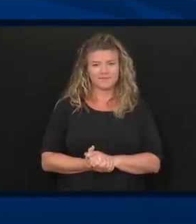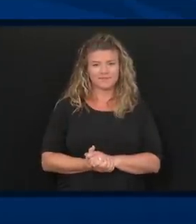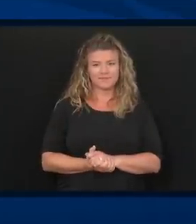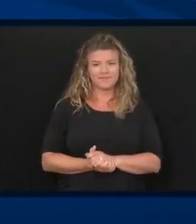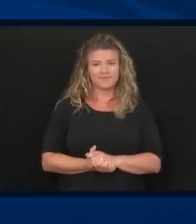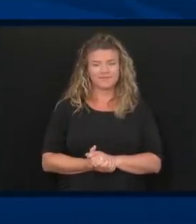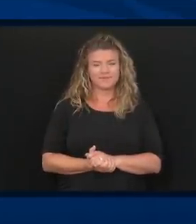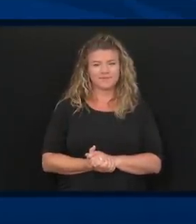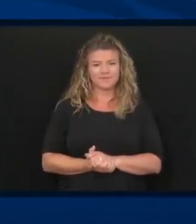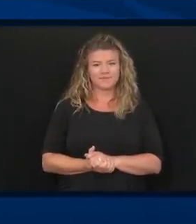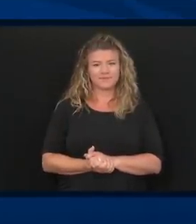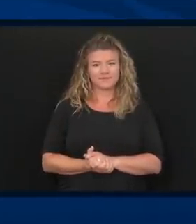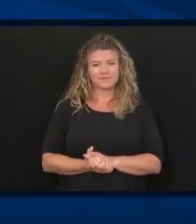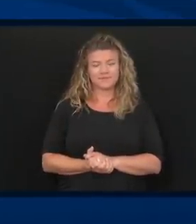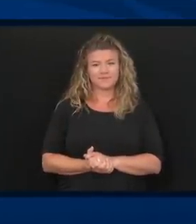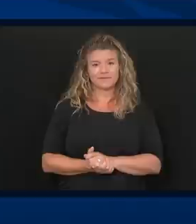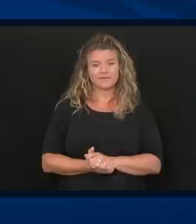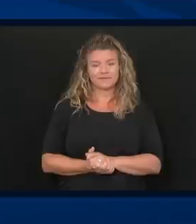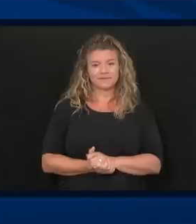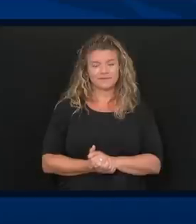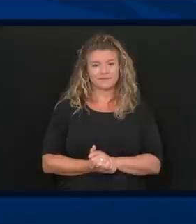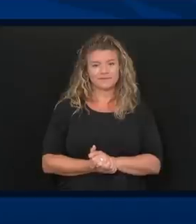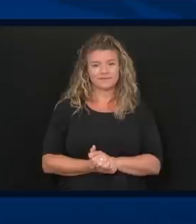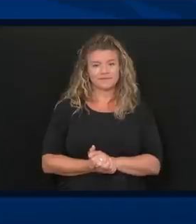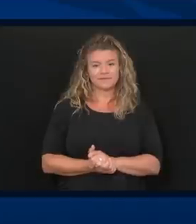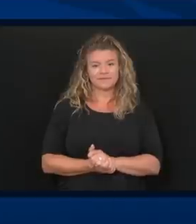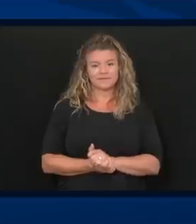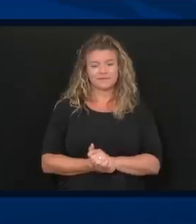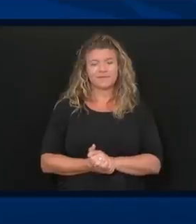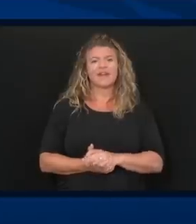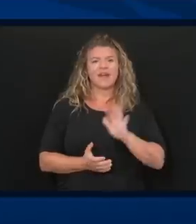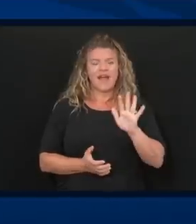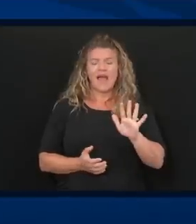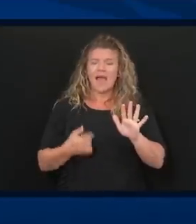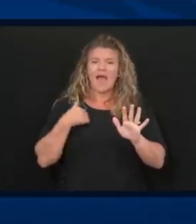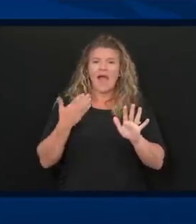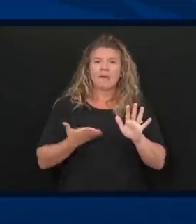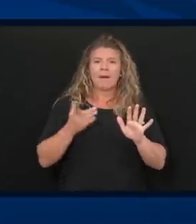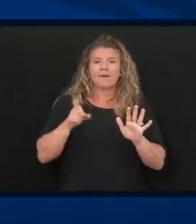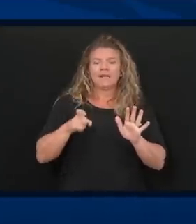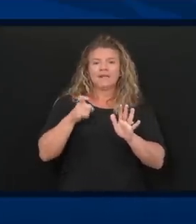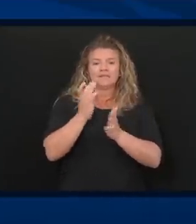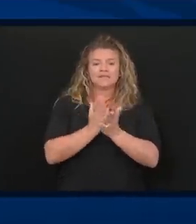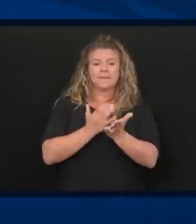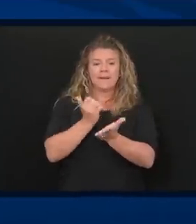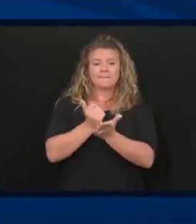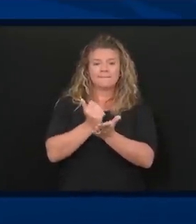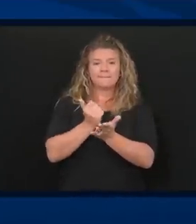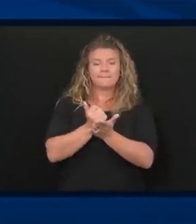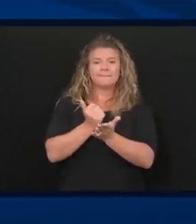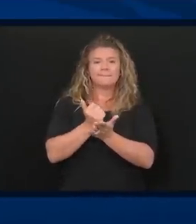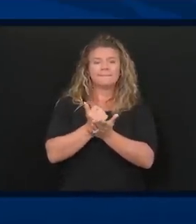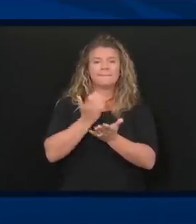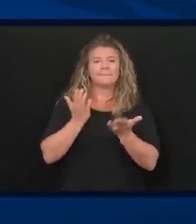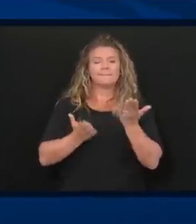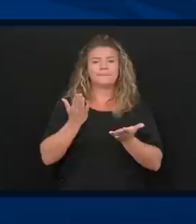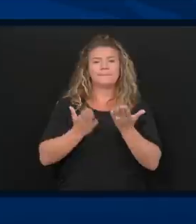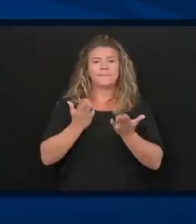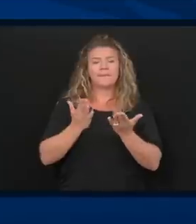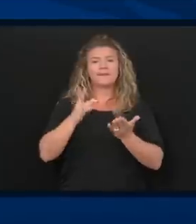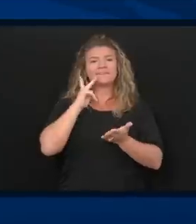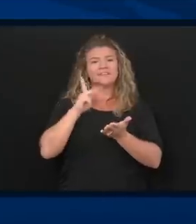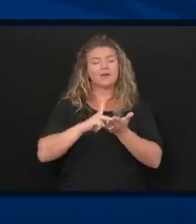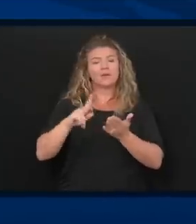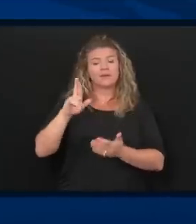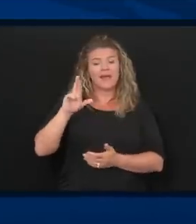Yes, sir. You know, I probably need a little bit of help, you know, you know, from the standpoint of maybe maybe maybe